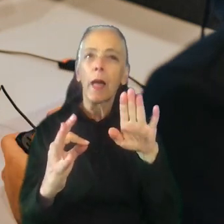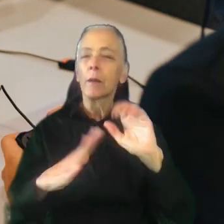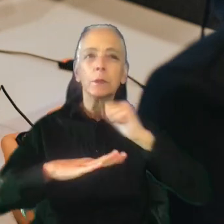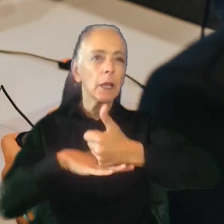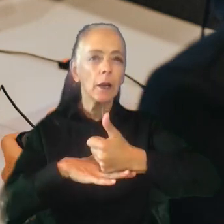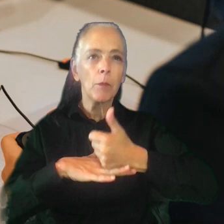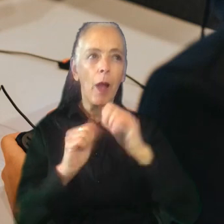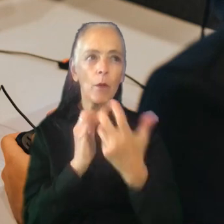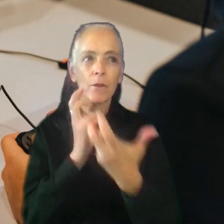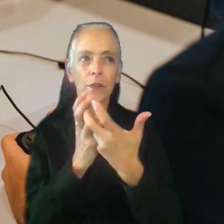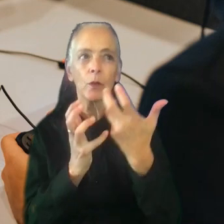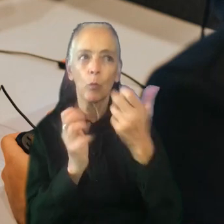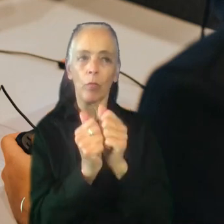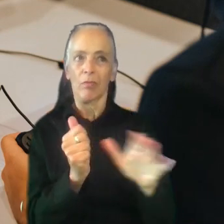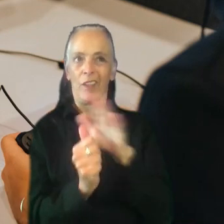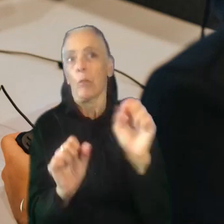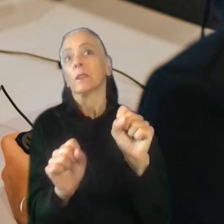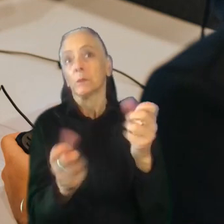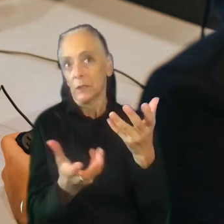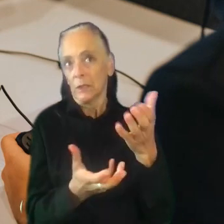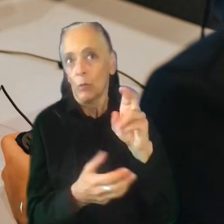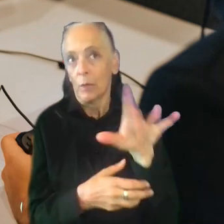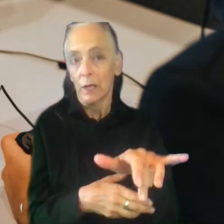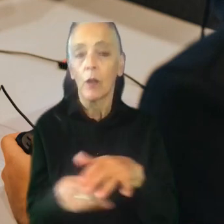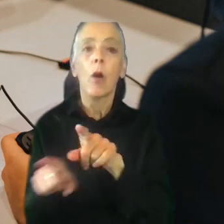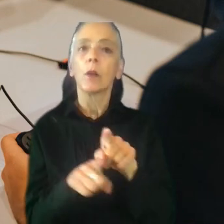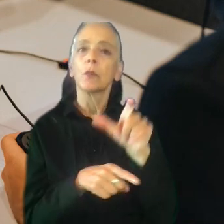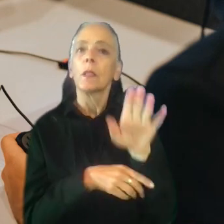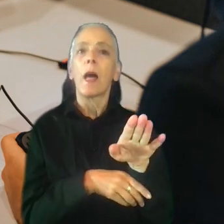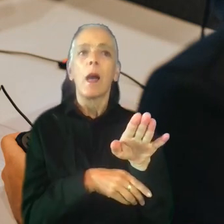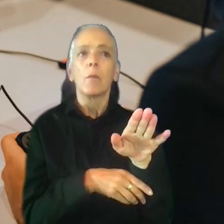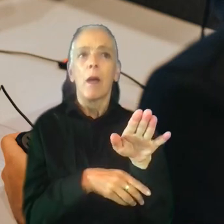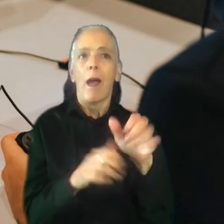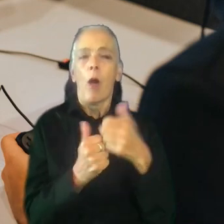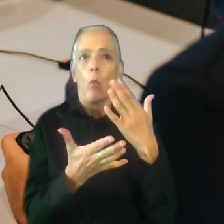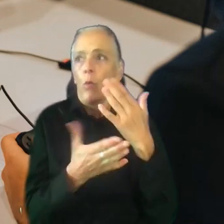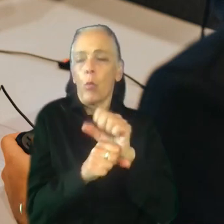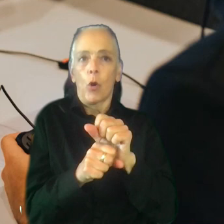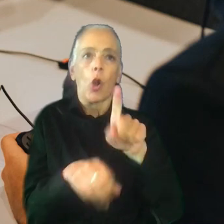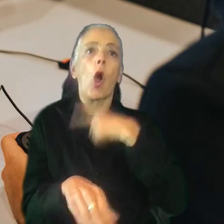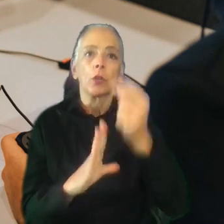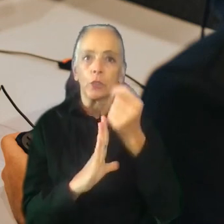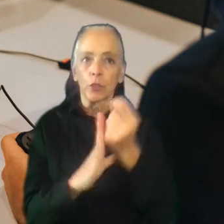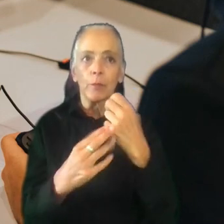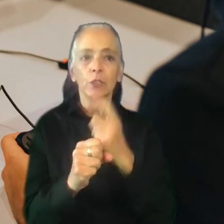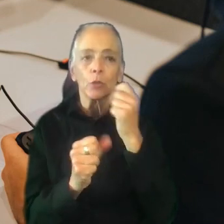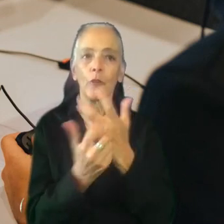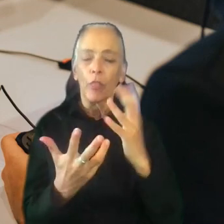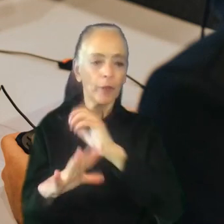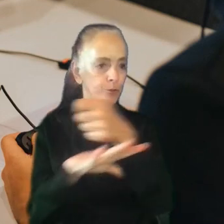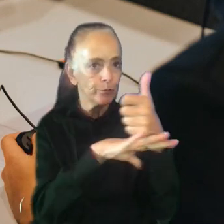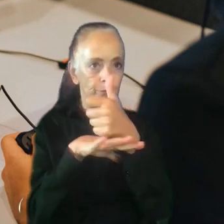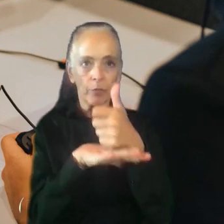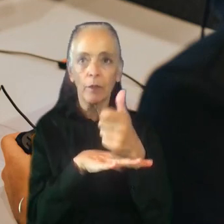to what was possible at Remedy. Also, what will this lab be used for long term and making sure it has everything we need to do proper research with